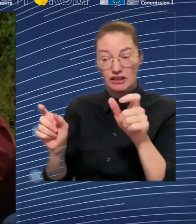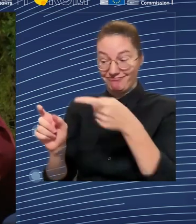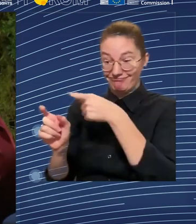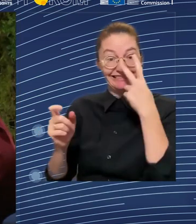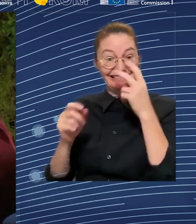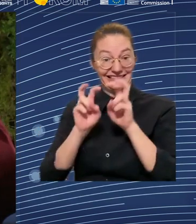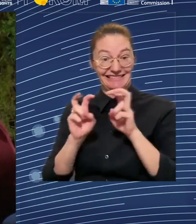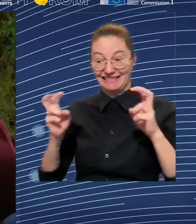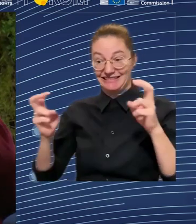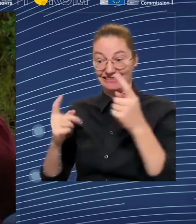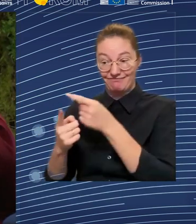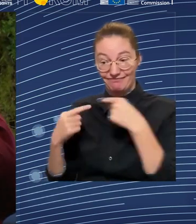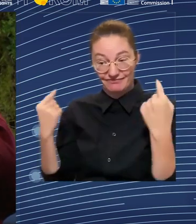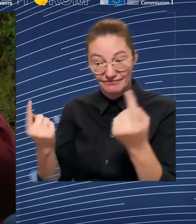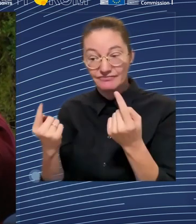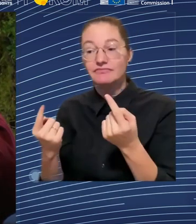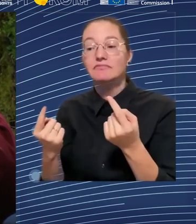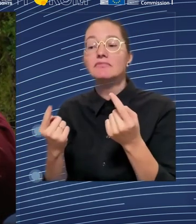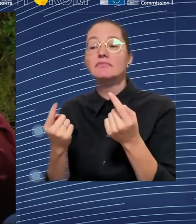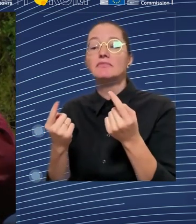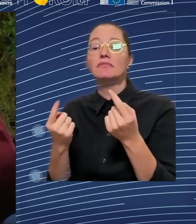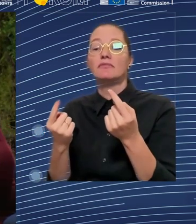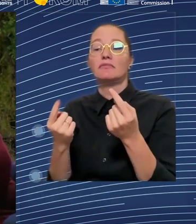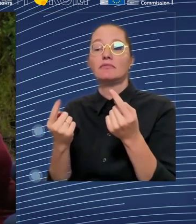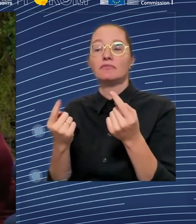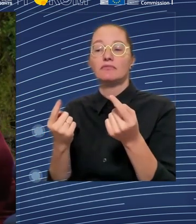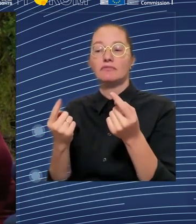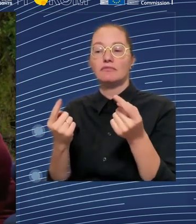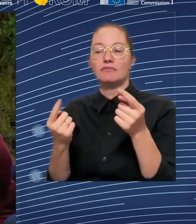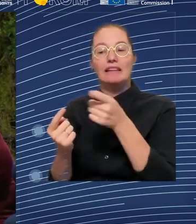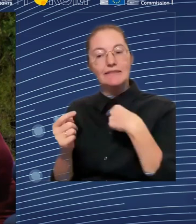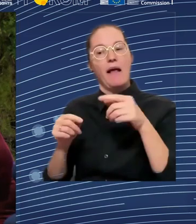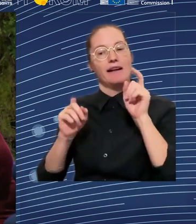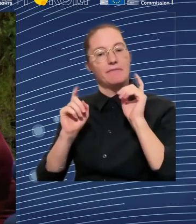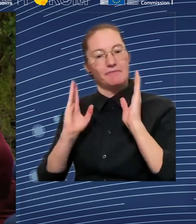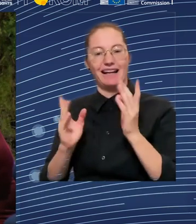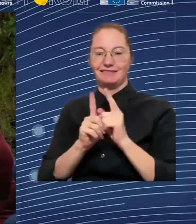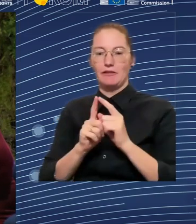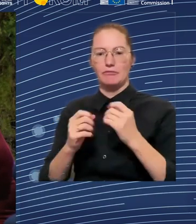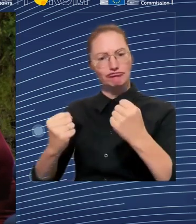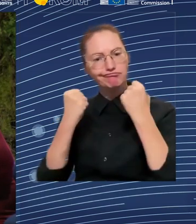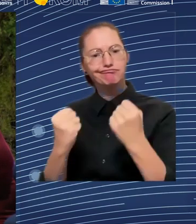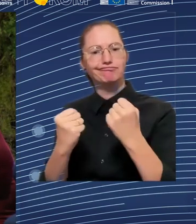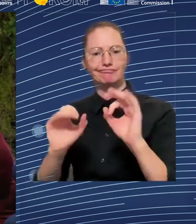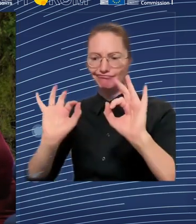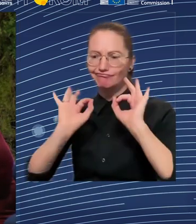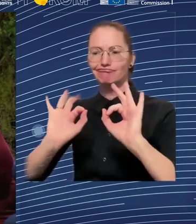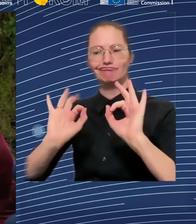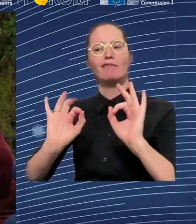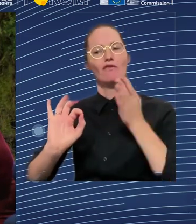this change. So you have to set out what that change is going to be. And then